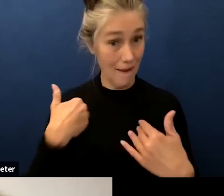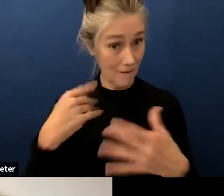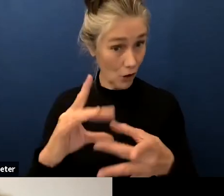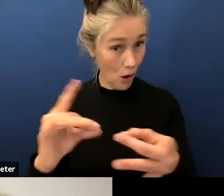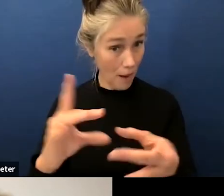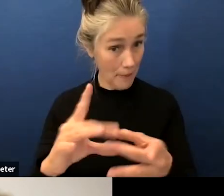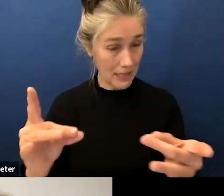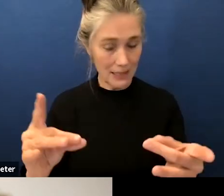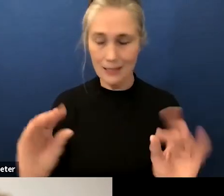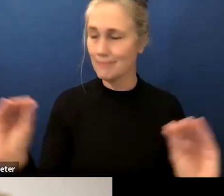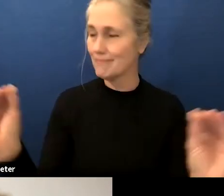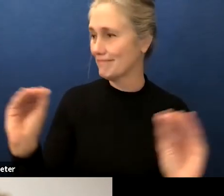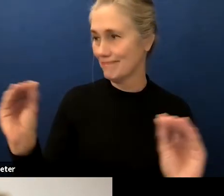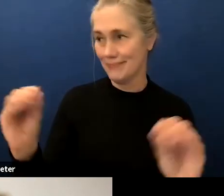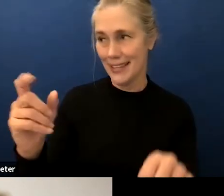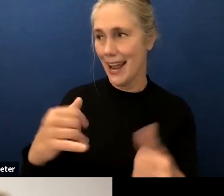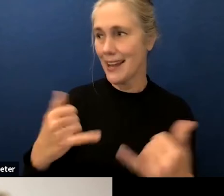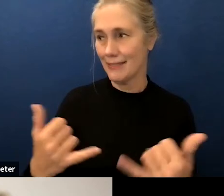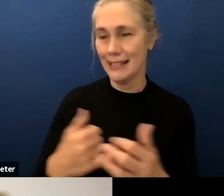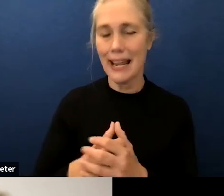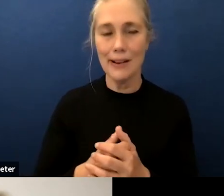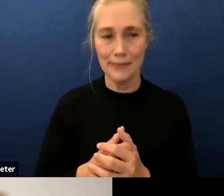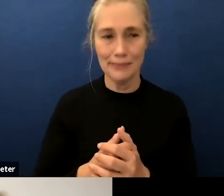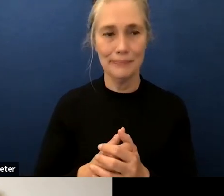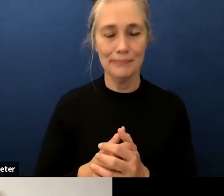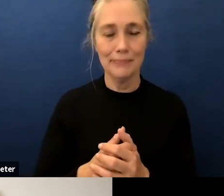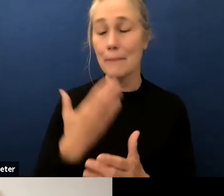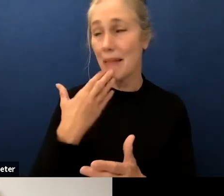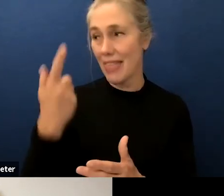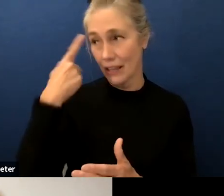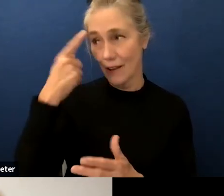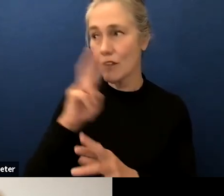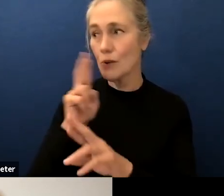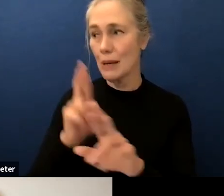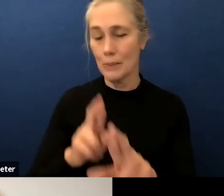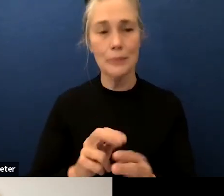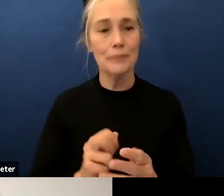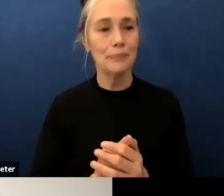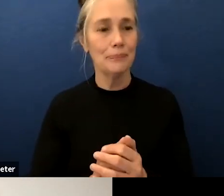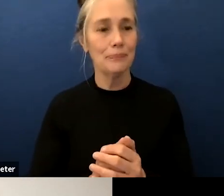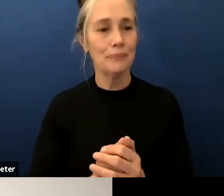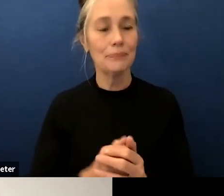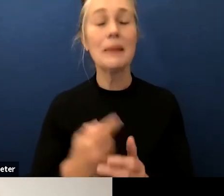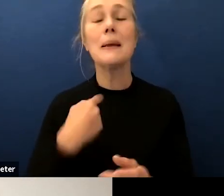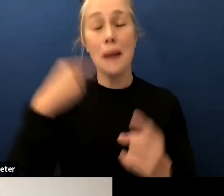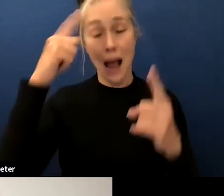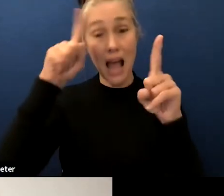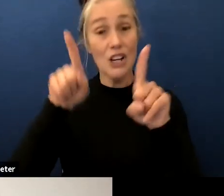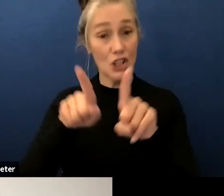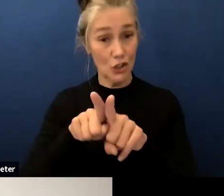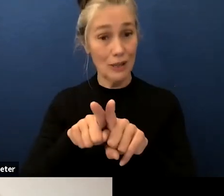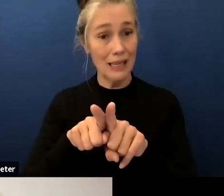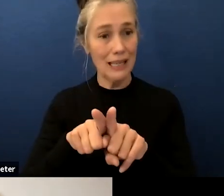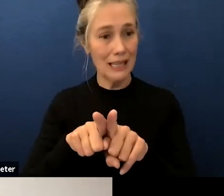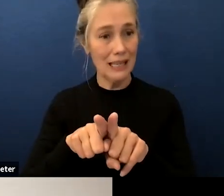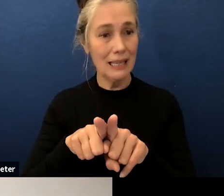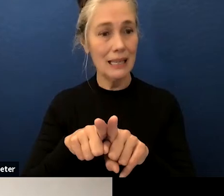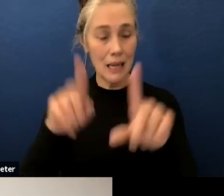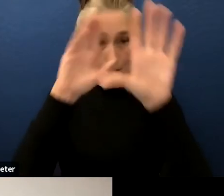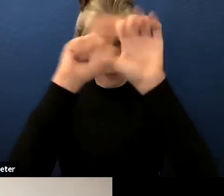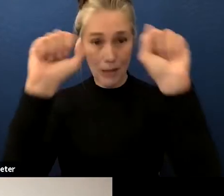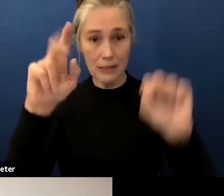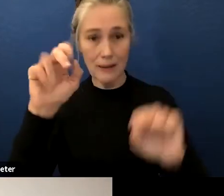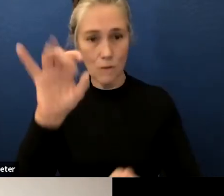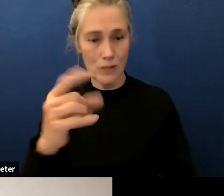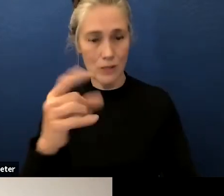no comments at this time thank you for your report i i too echo the need to uh to interact personally with the